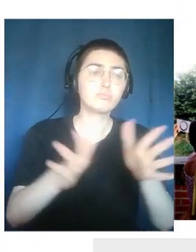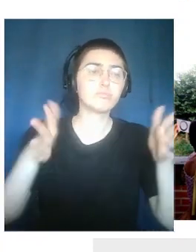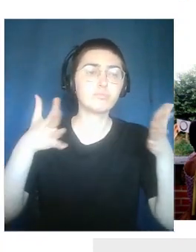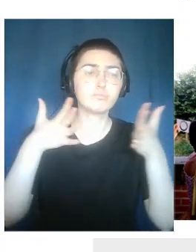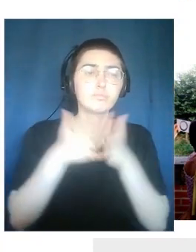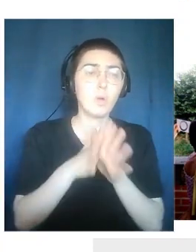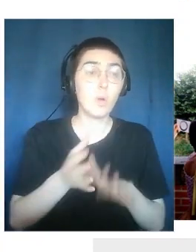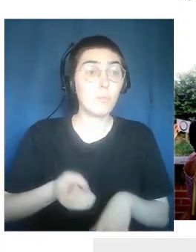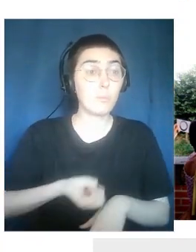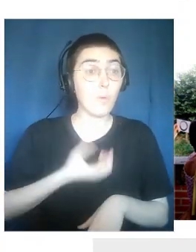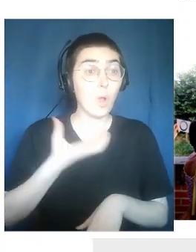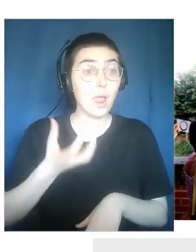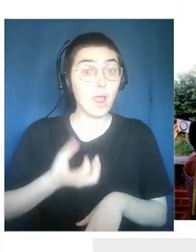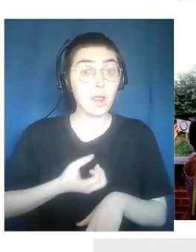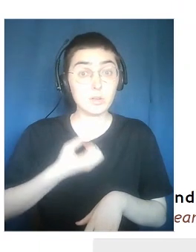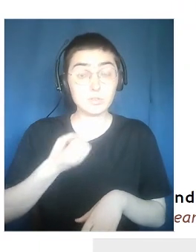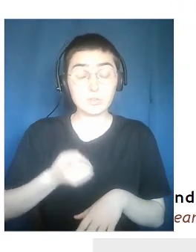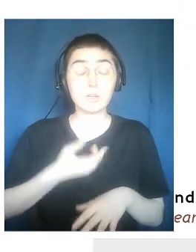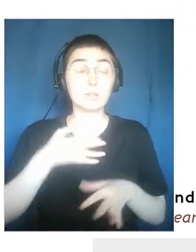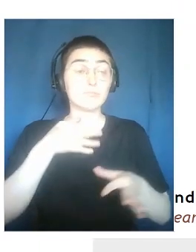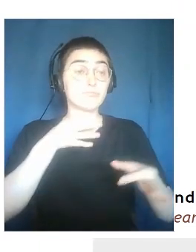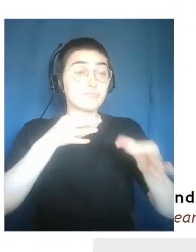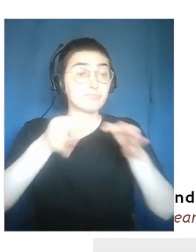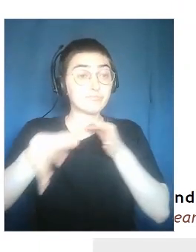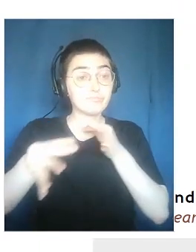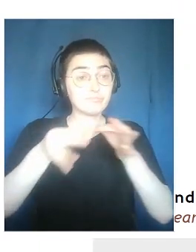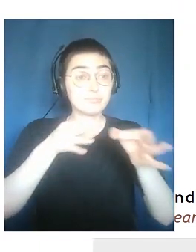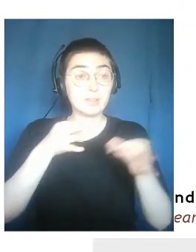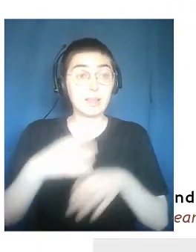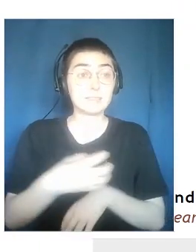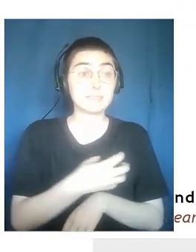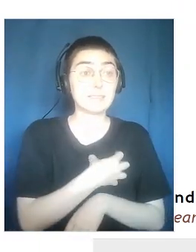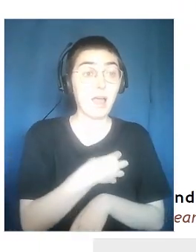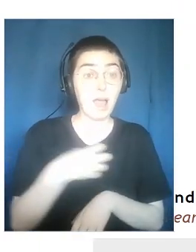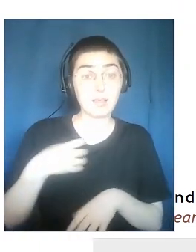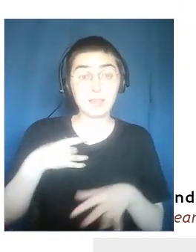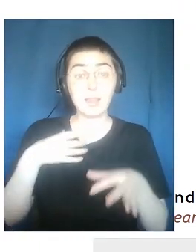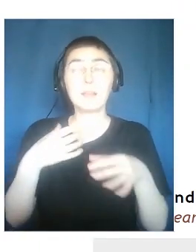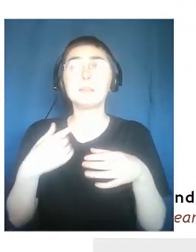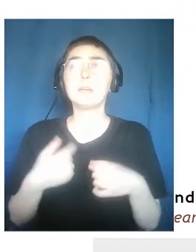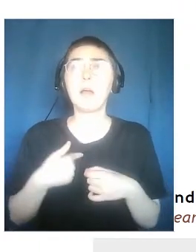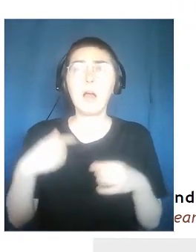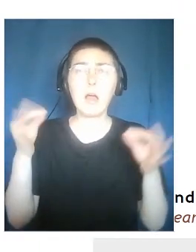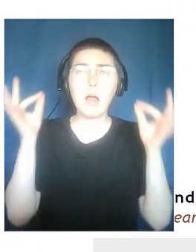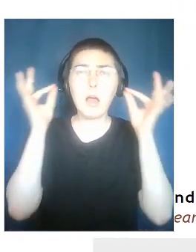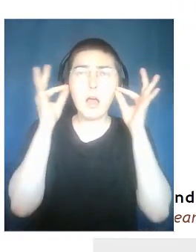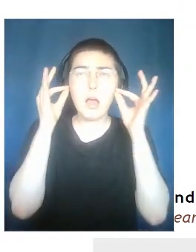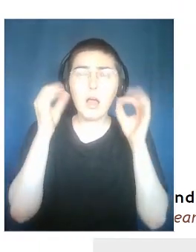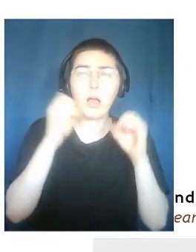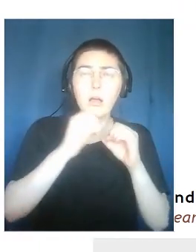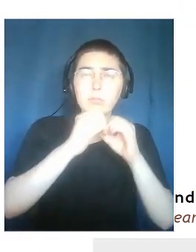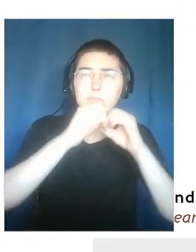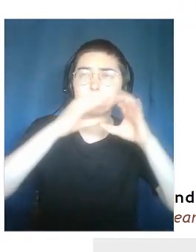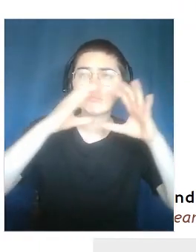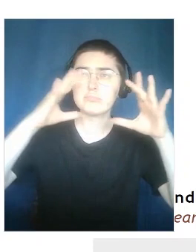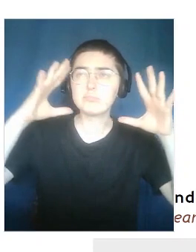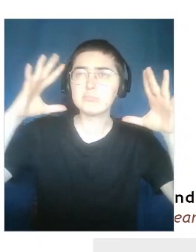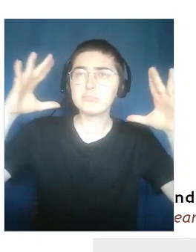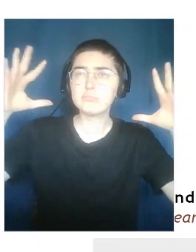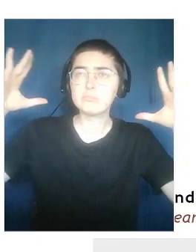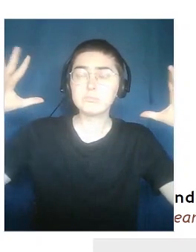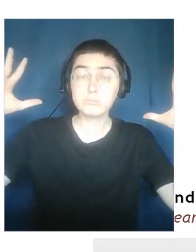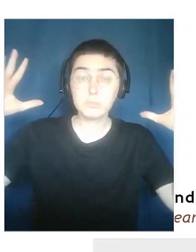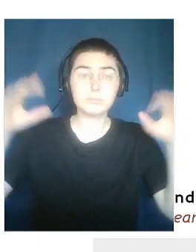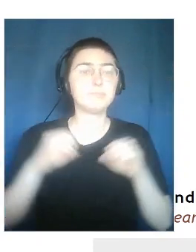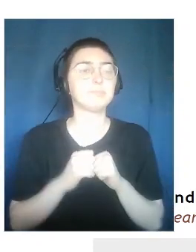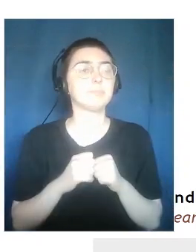the accompaniment of tales, music and scientific explanations. Or, in the case of